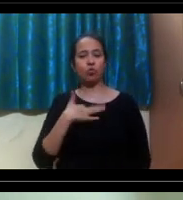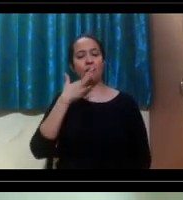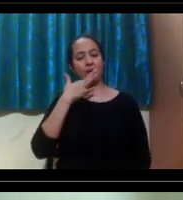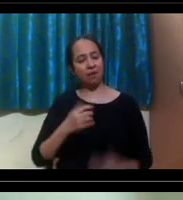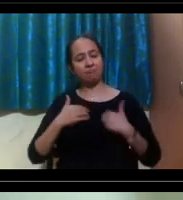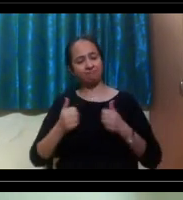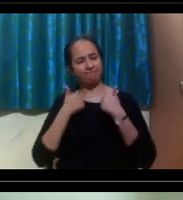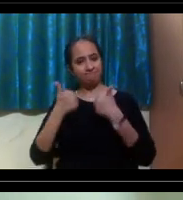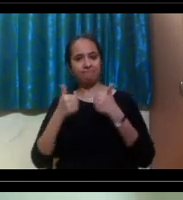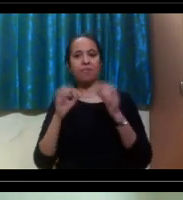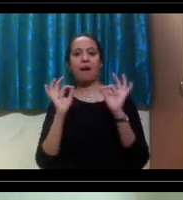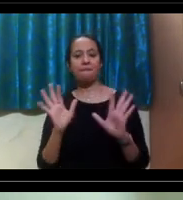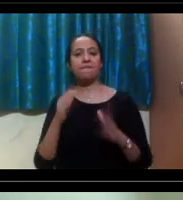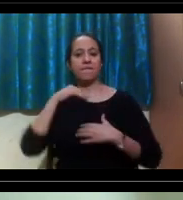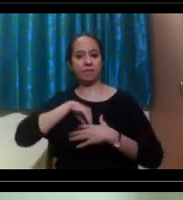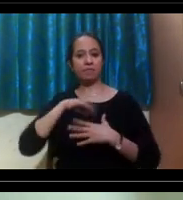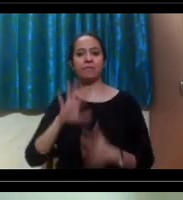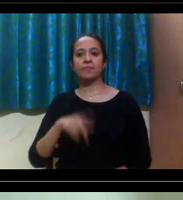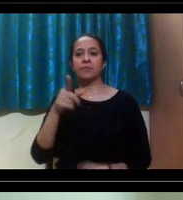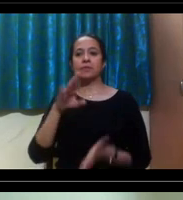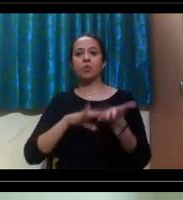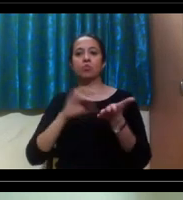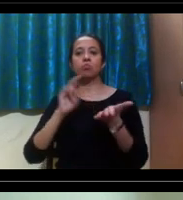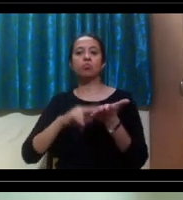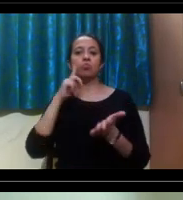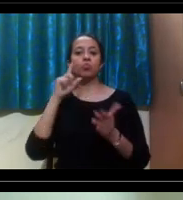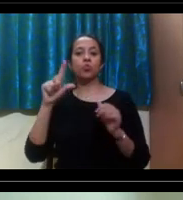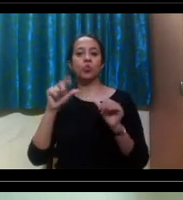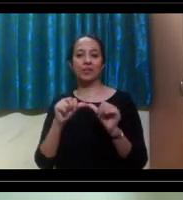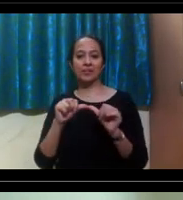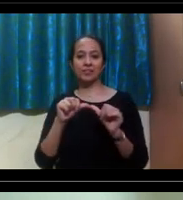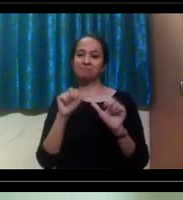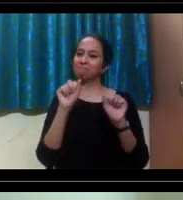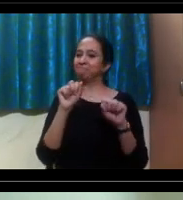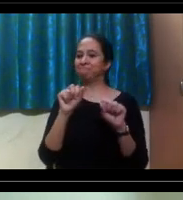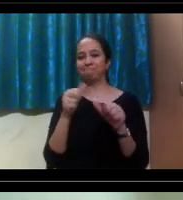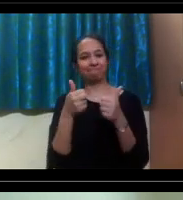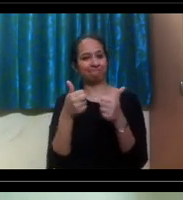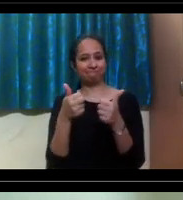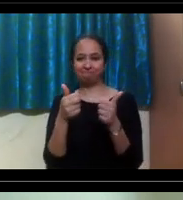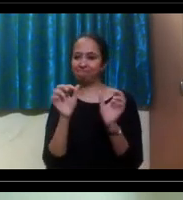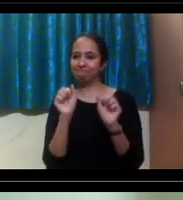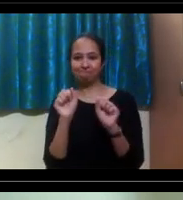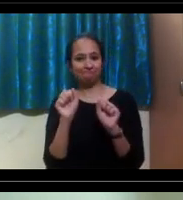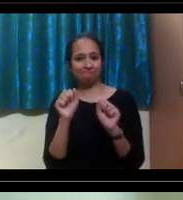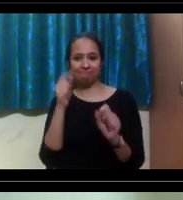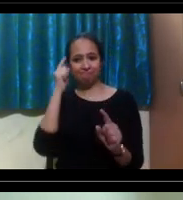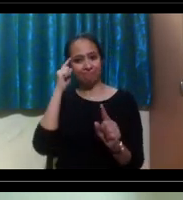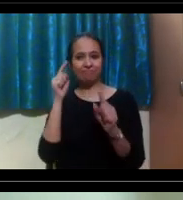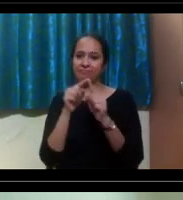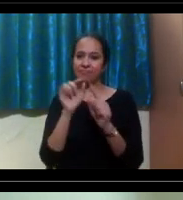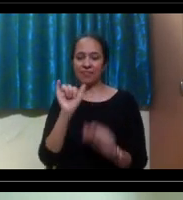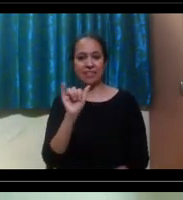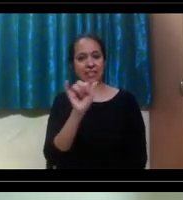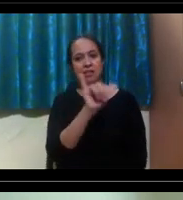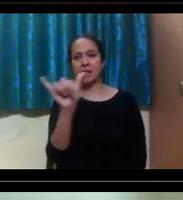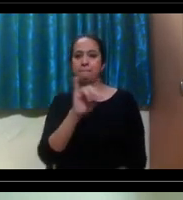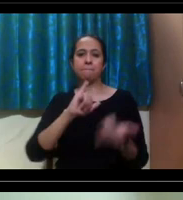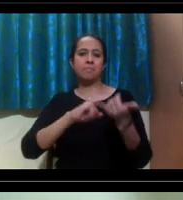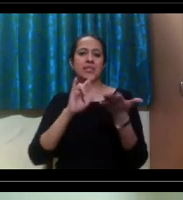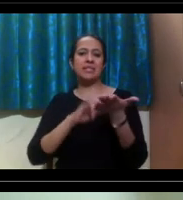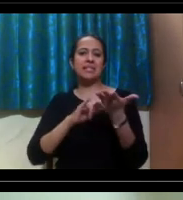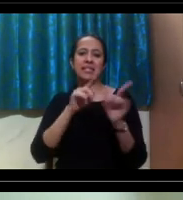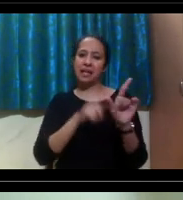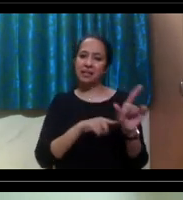Thank you, Justin. Monica? Monica? Yeah, thank you. I, you know, yeah, second everything that Justin and Sunny said,